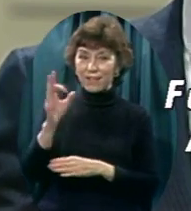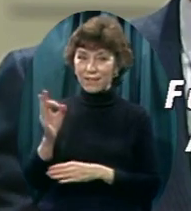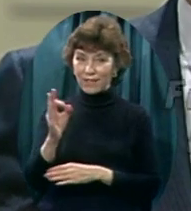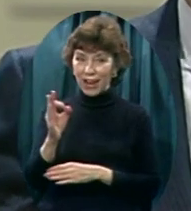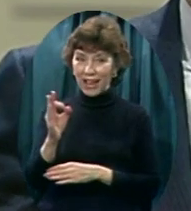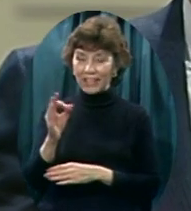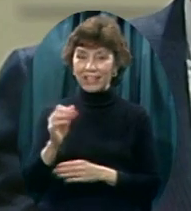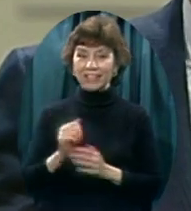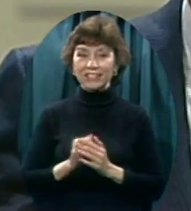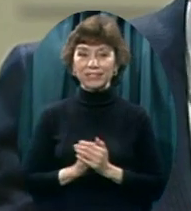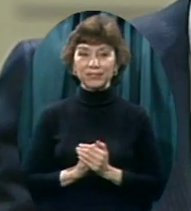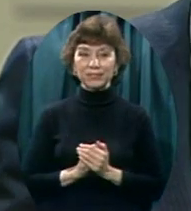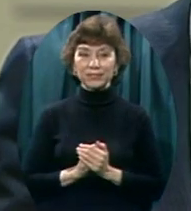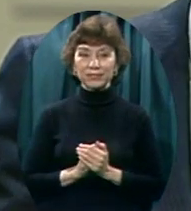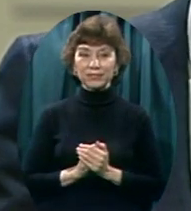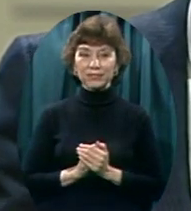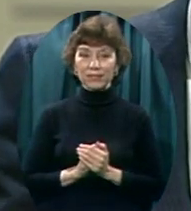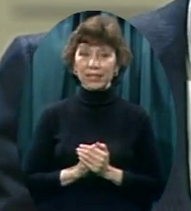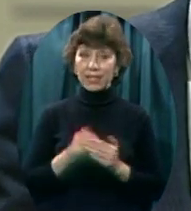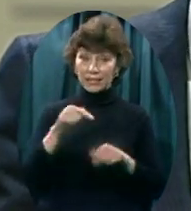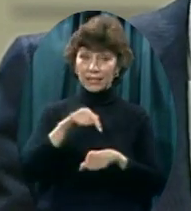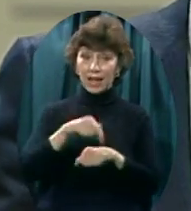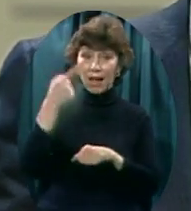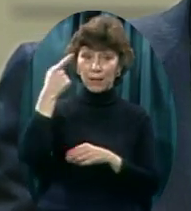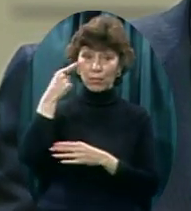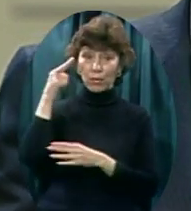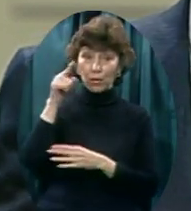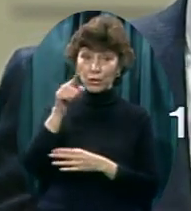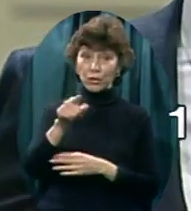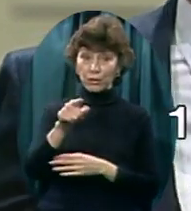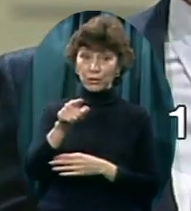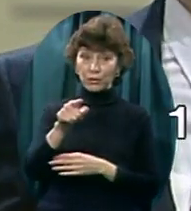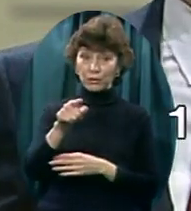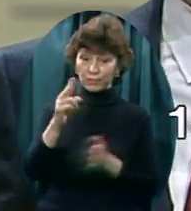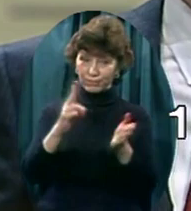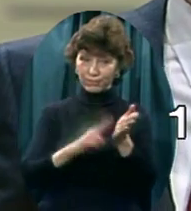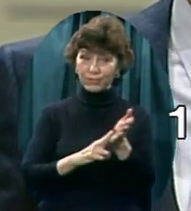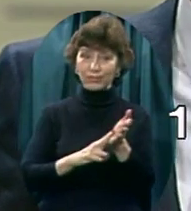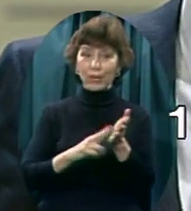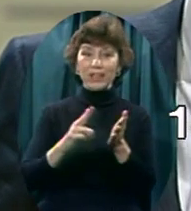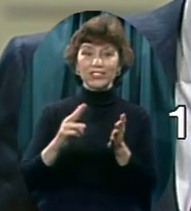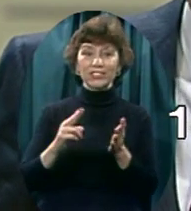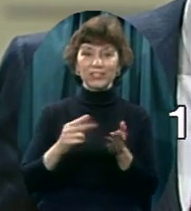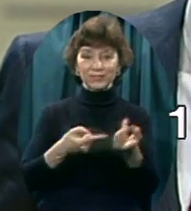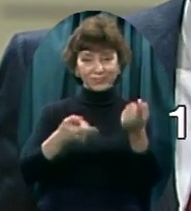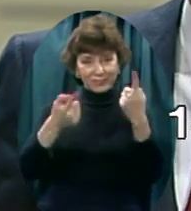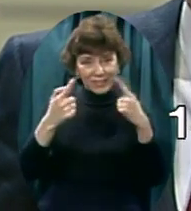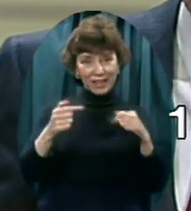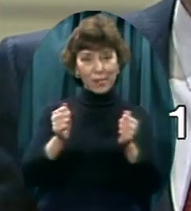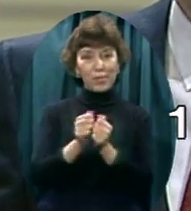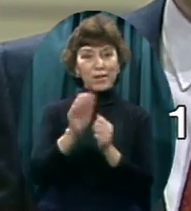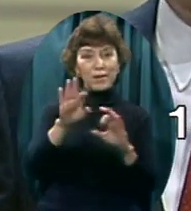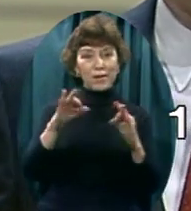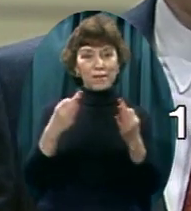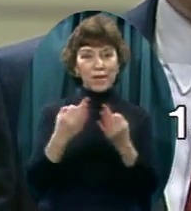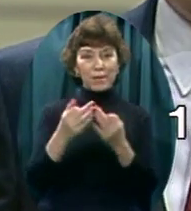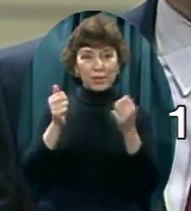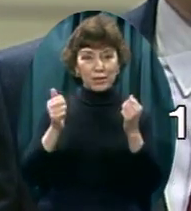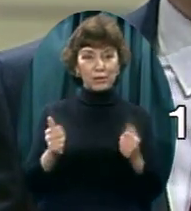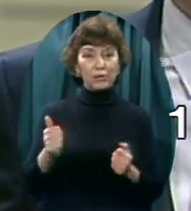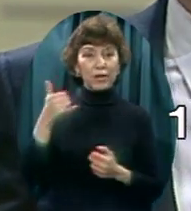an old-fashioned indoor camp meeting. Call the toll-free number. can register by calling 1-800